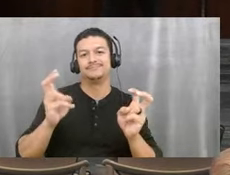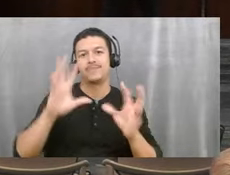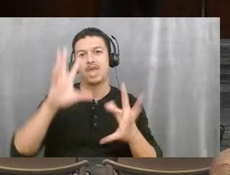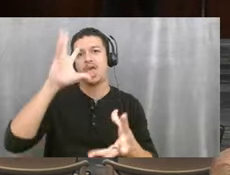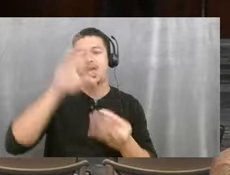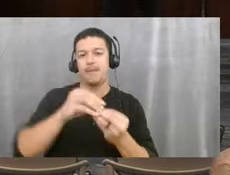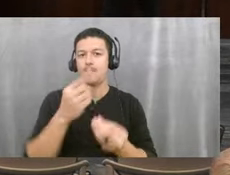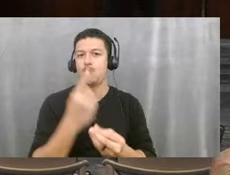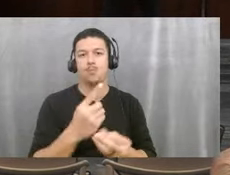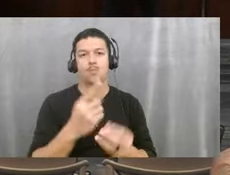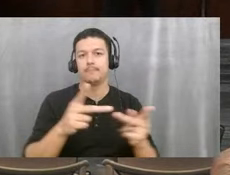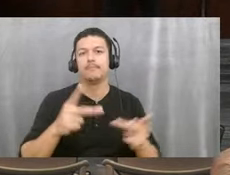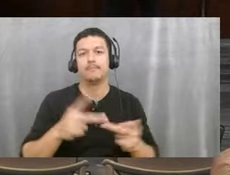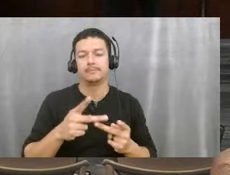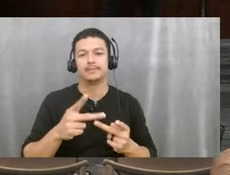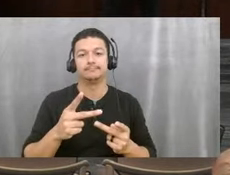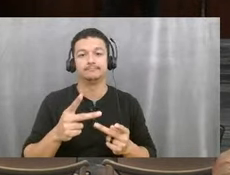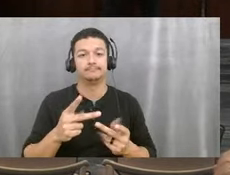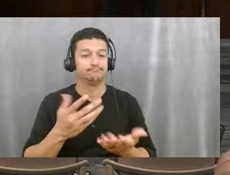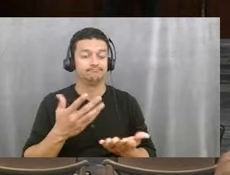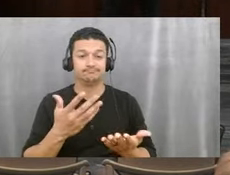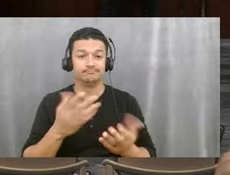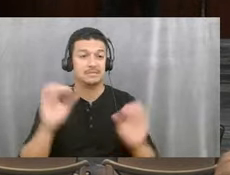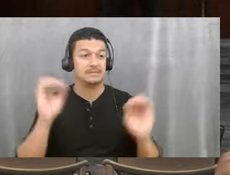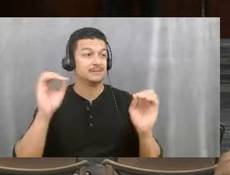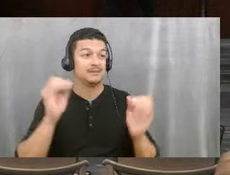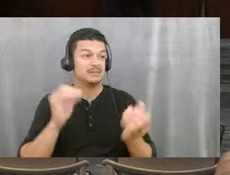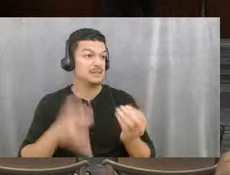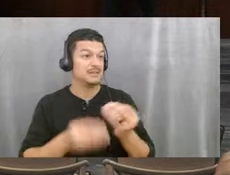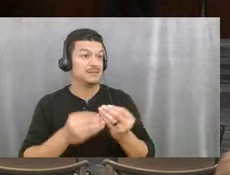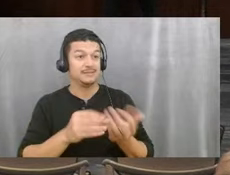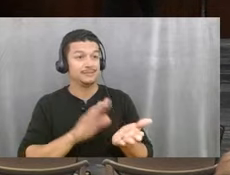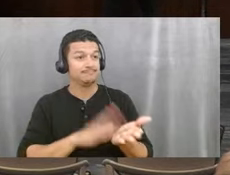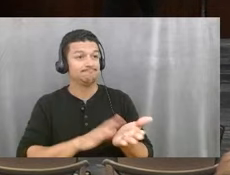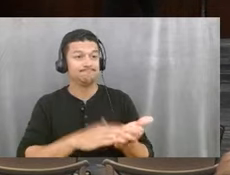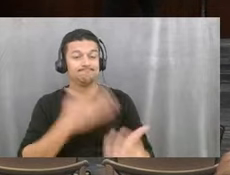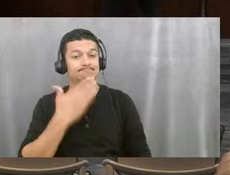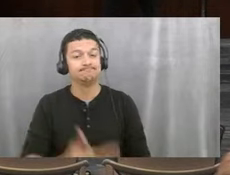me. So I got nothing else to add. Thank you guys. Commissioner Hay.